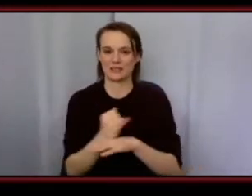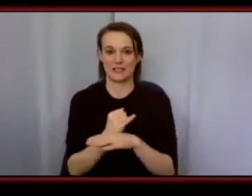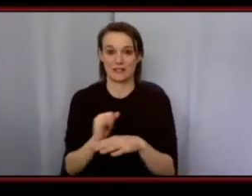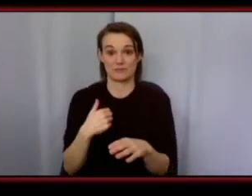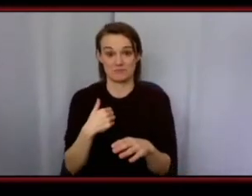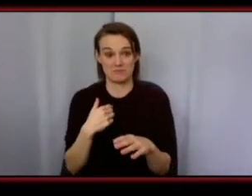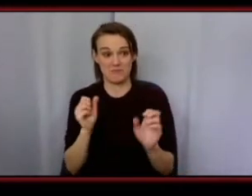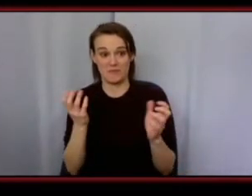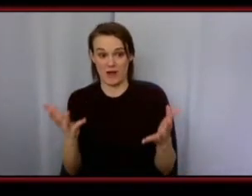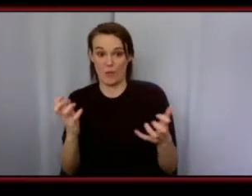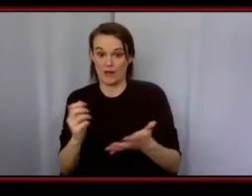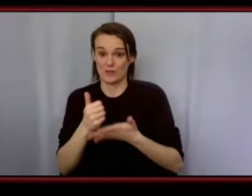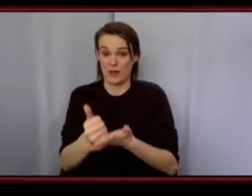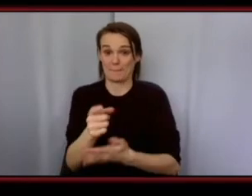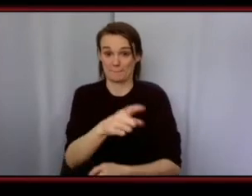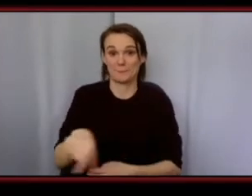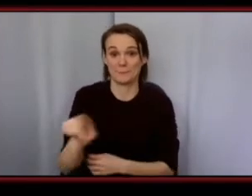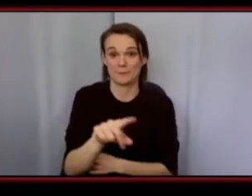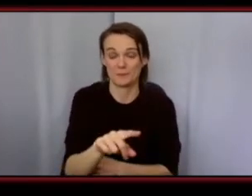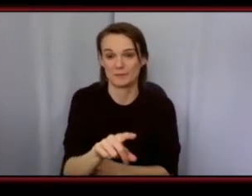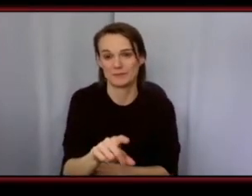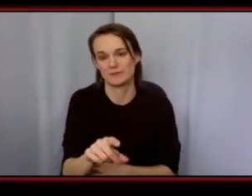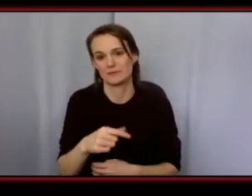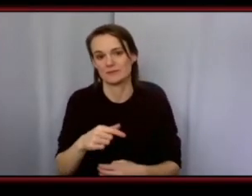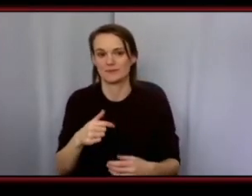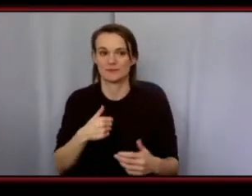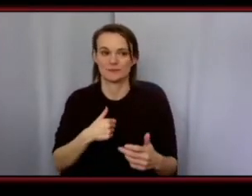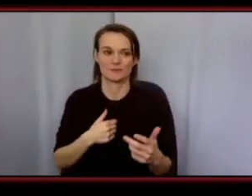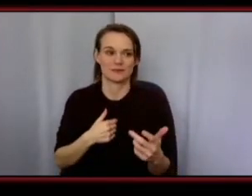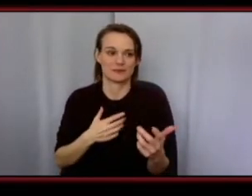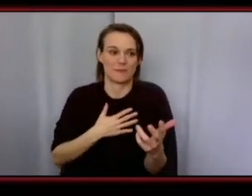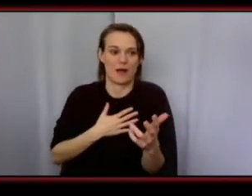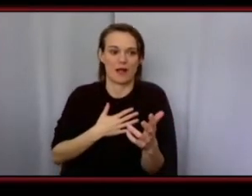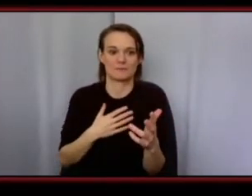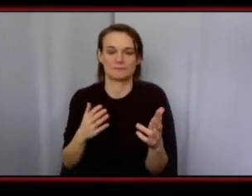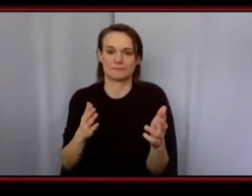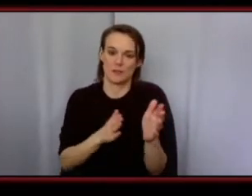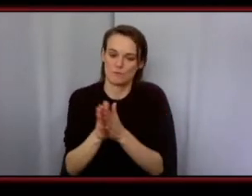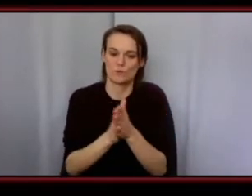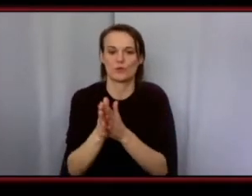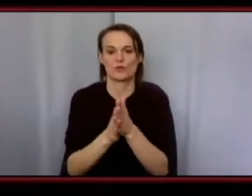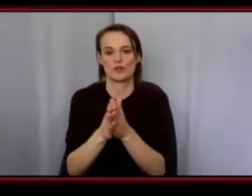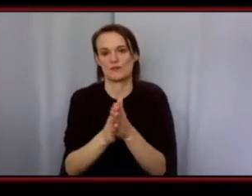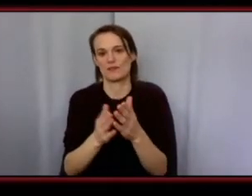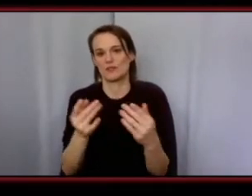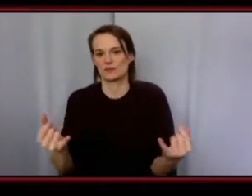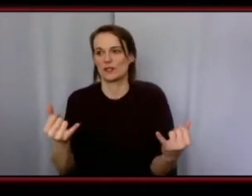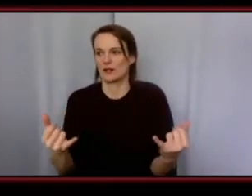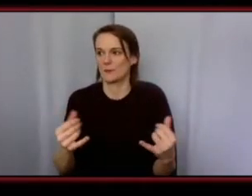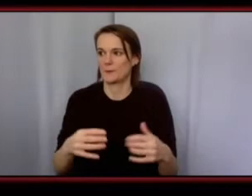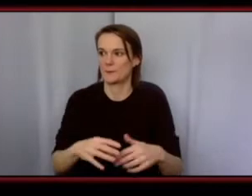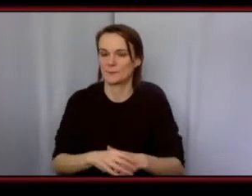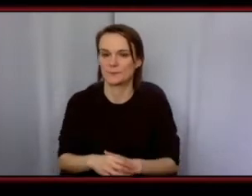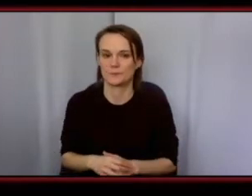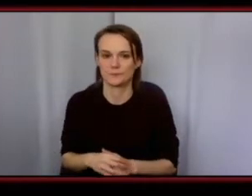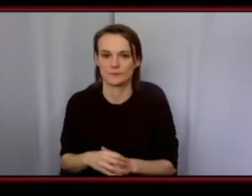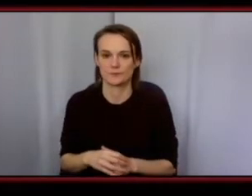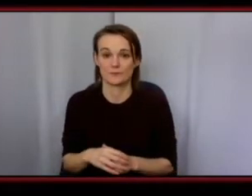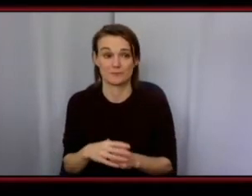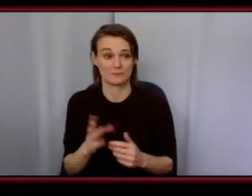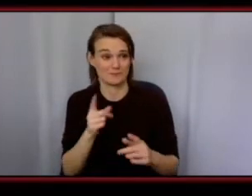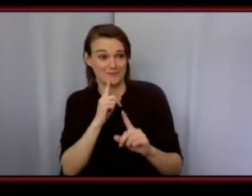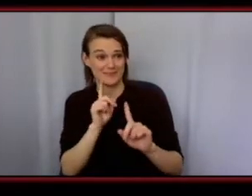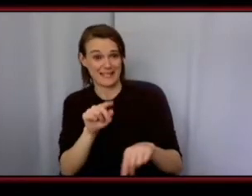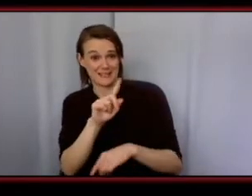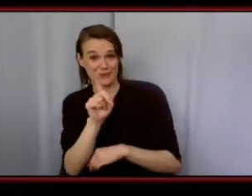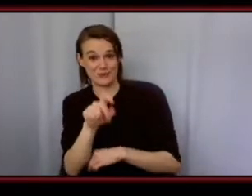in helping them get there that's my driving uh that's what drives me clearing the path for them that answers the question